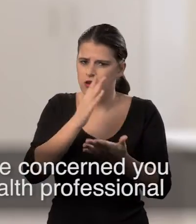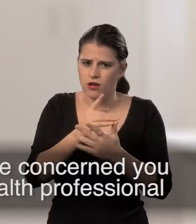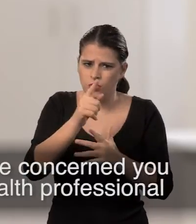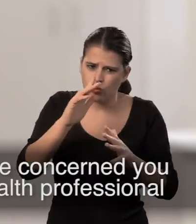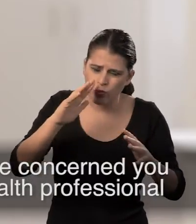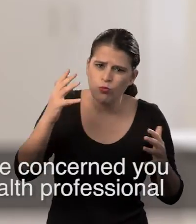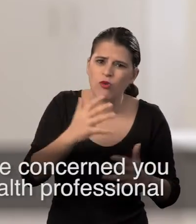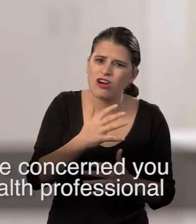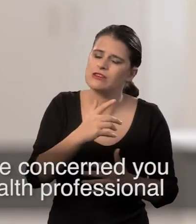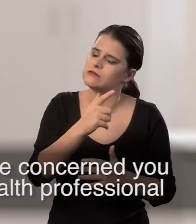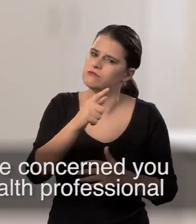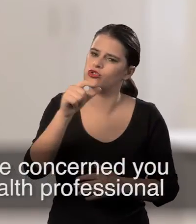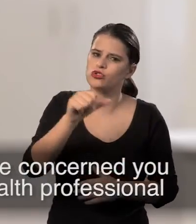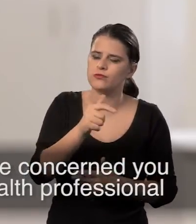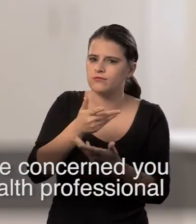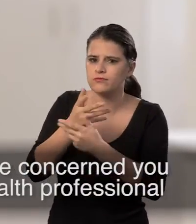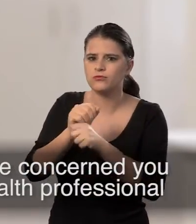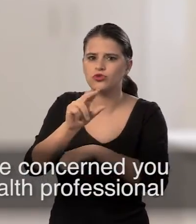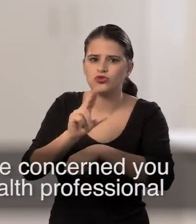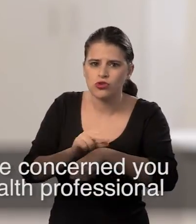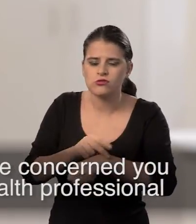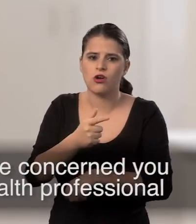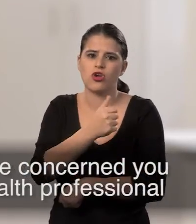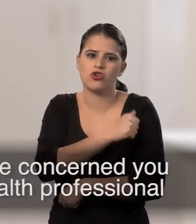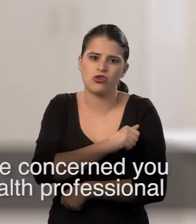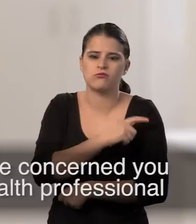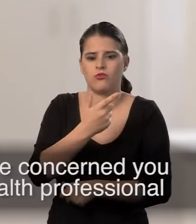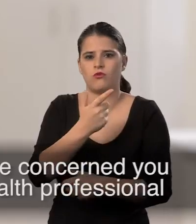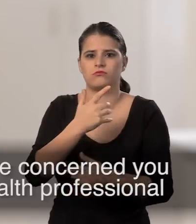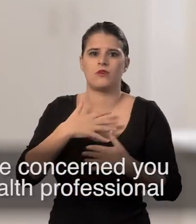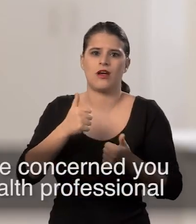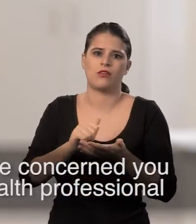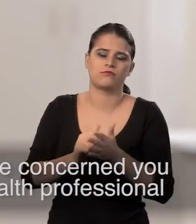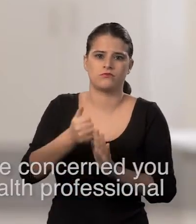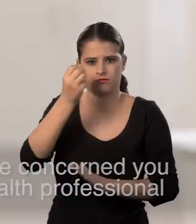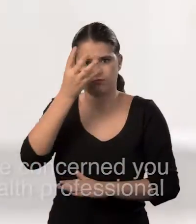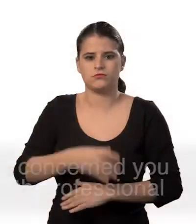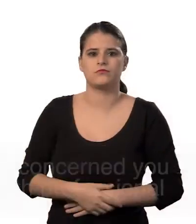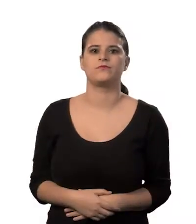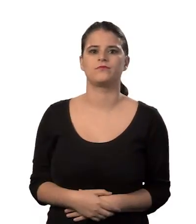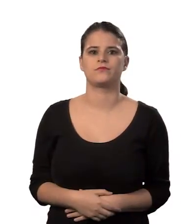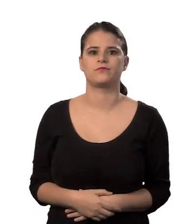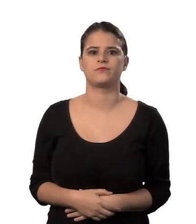will discuss these briefly, but if you are concerned, you should access your doctor, nurse or a health professional.